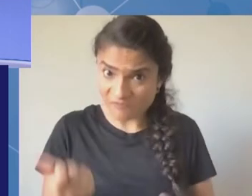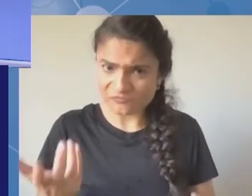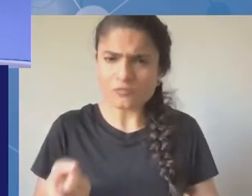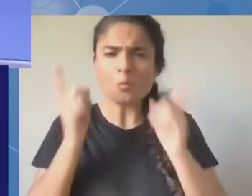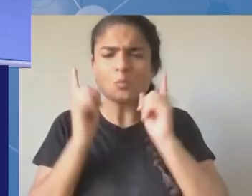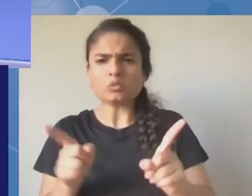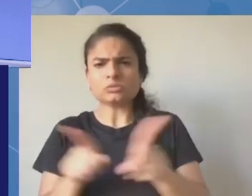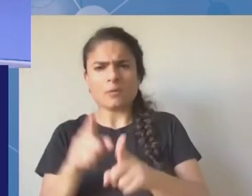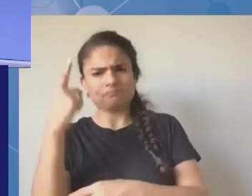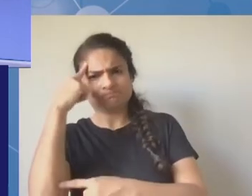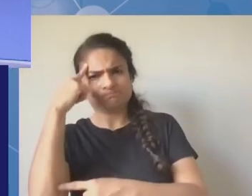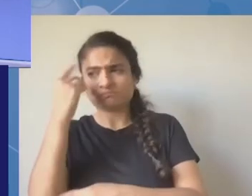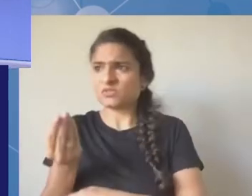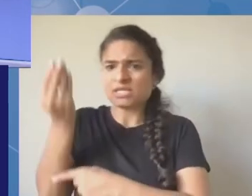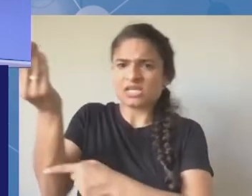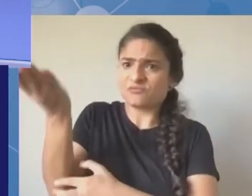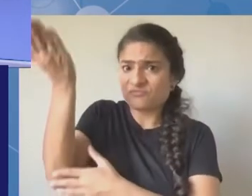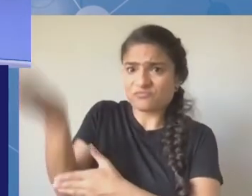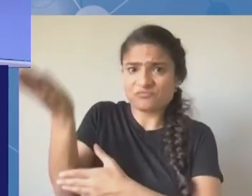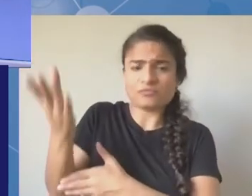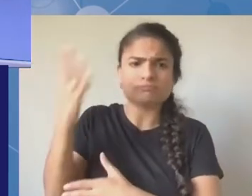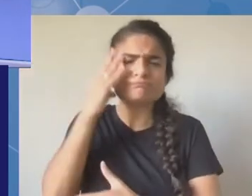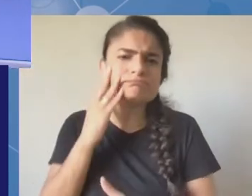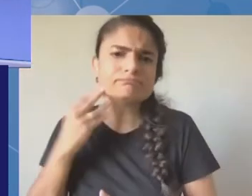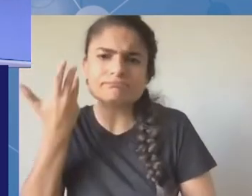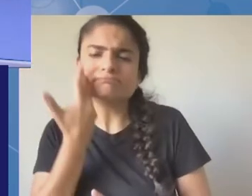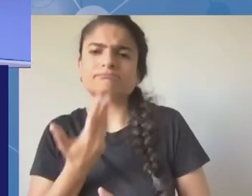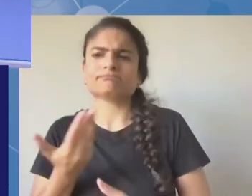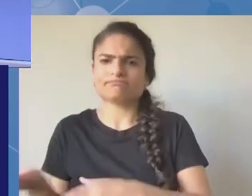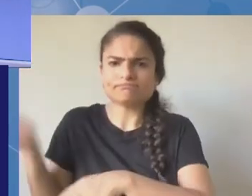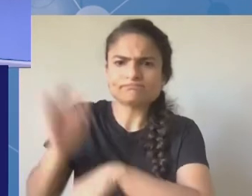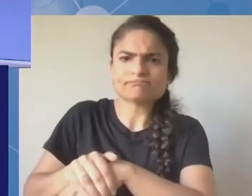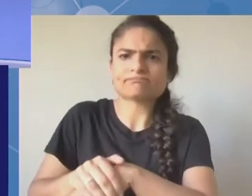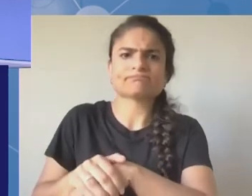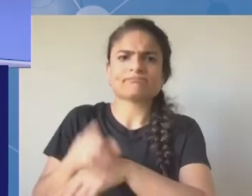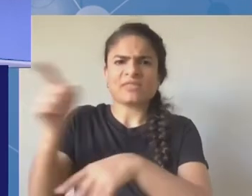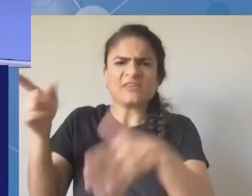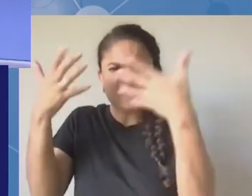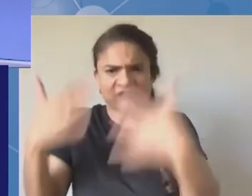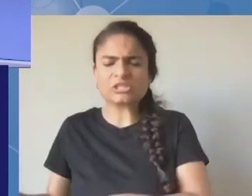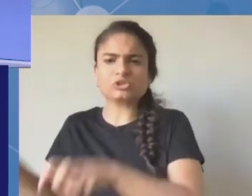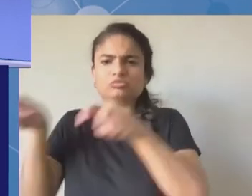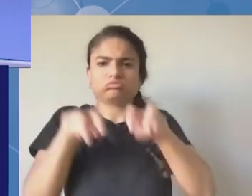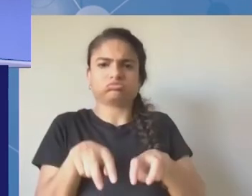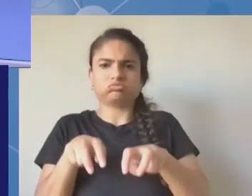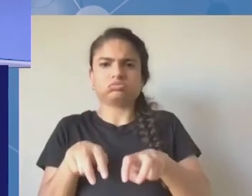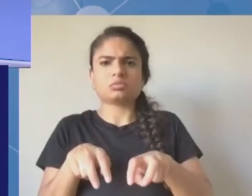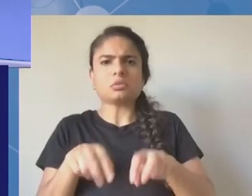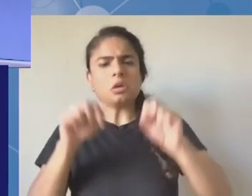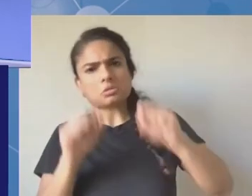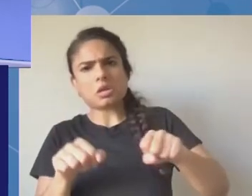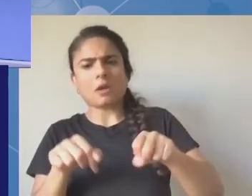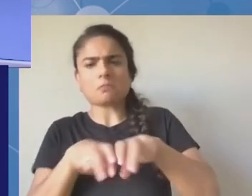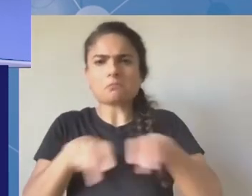on the panel so that the voices that will be picked from there or the reports that will be coming out of the youth summits